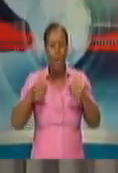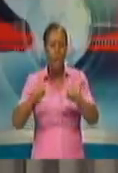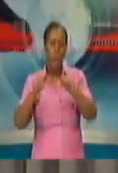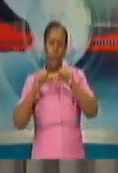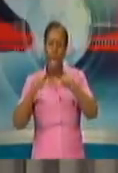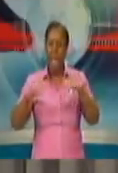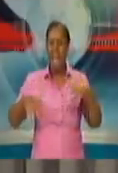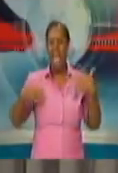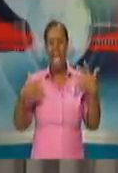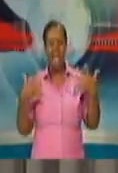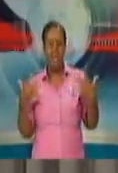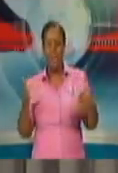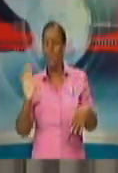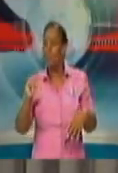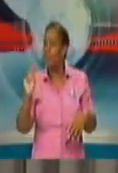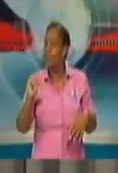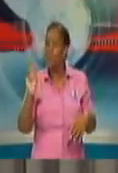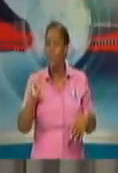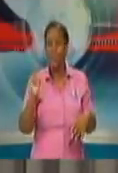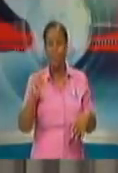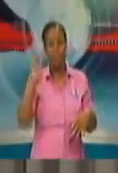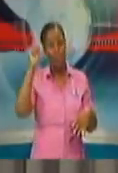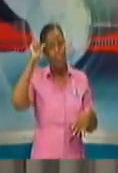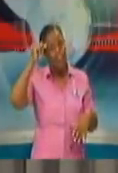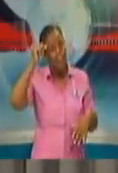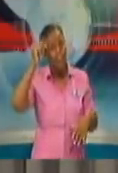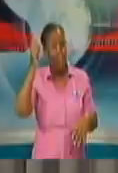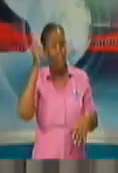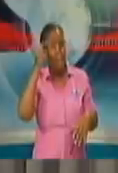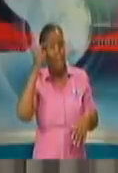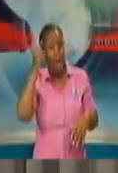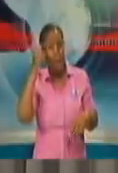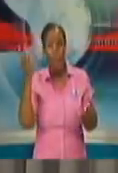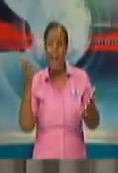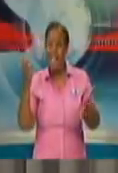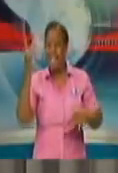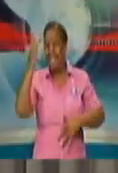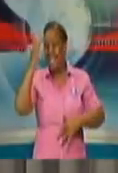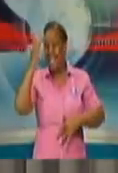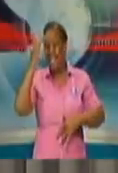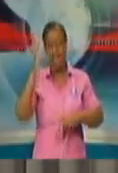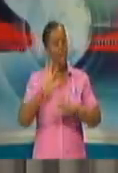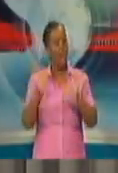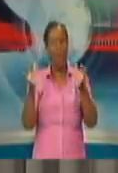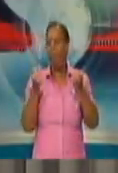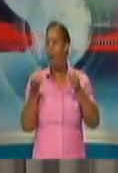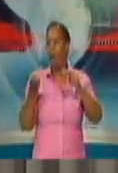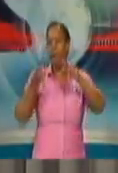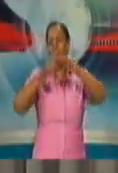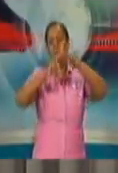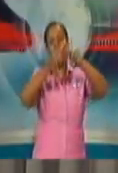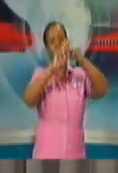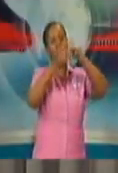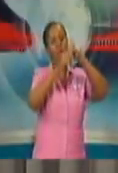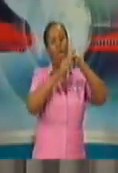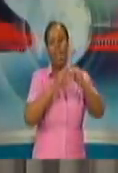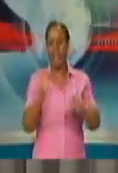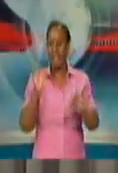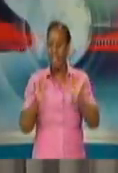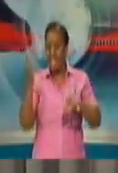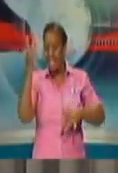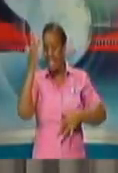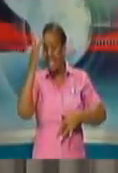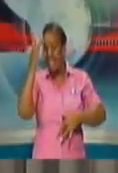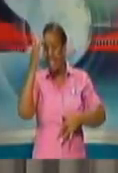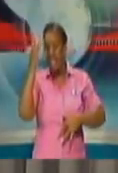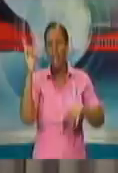without the other, because you can't have livelihood without lives. The business ecosystem depends on lives.